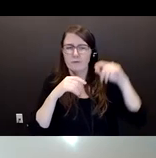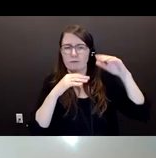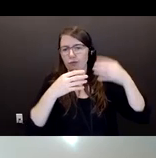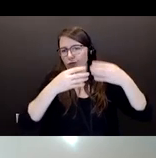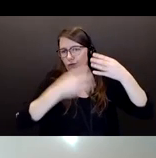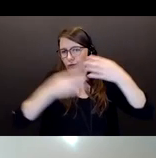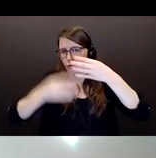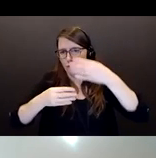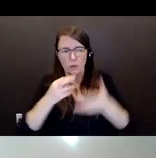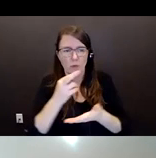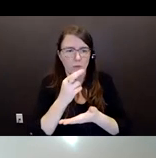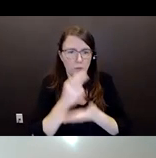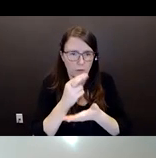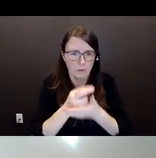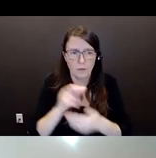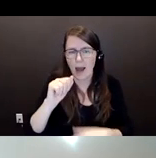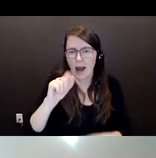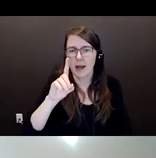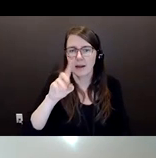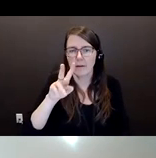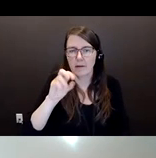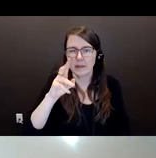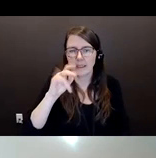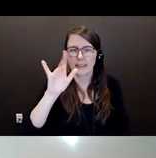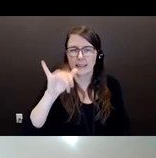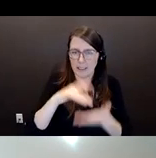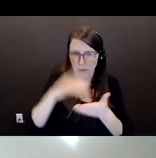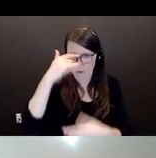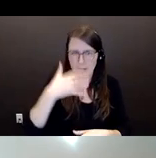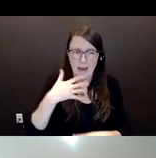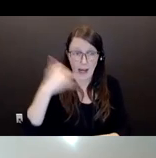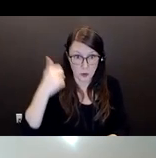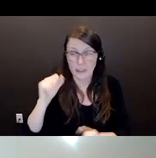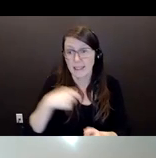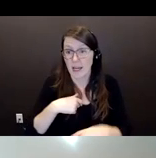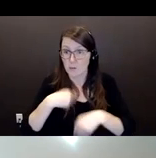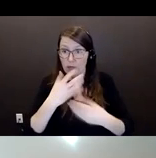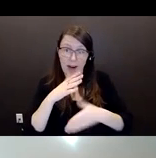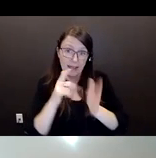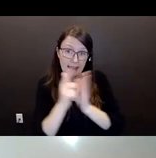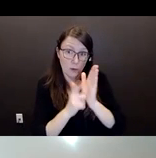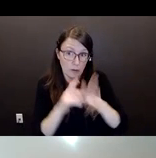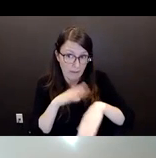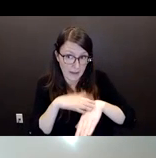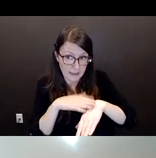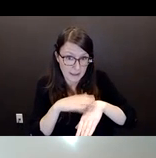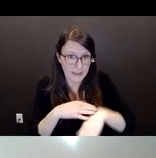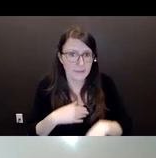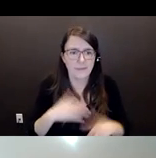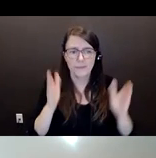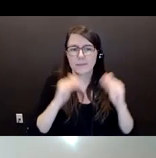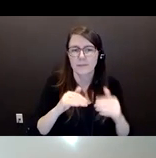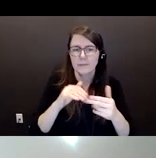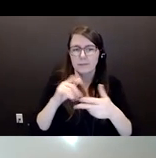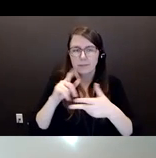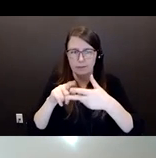they can provide some legal assistance to individuals or at least give you some advice. As well, the law referral system,